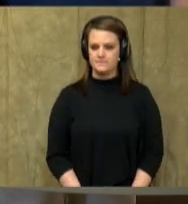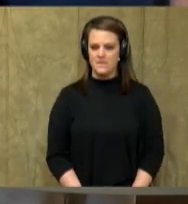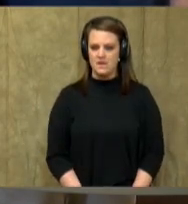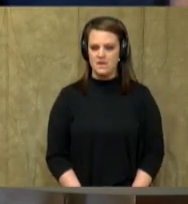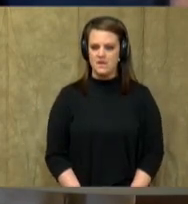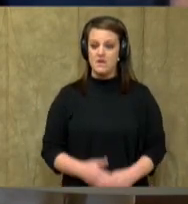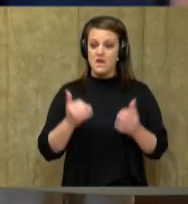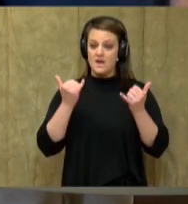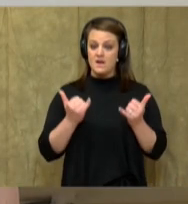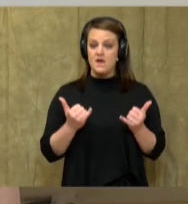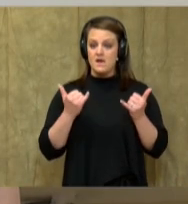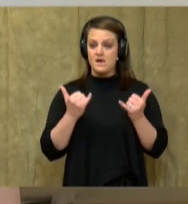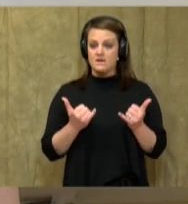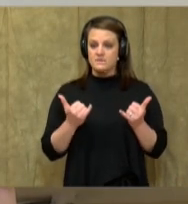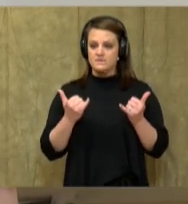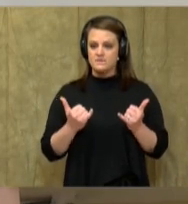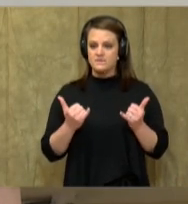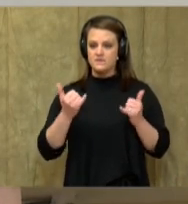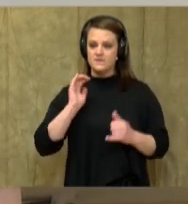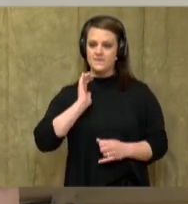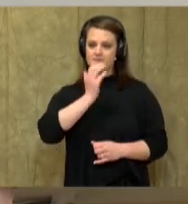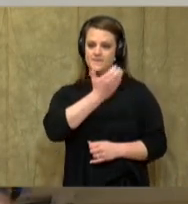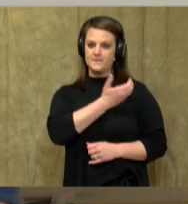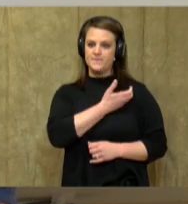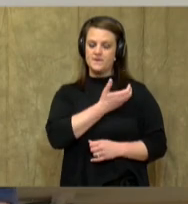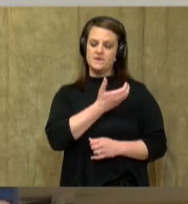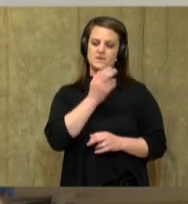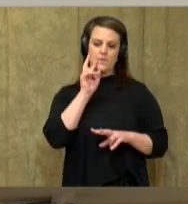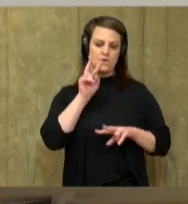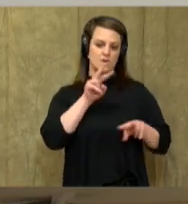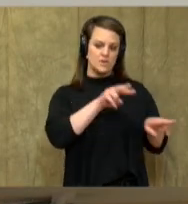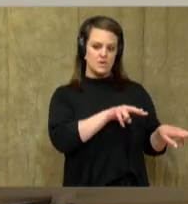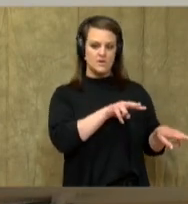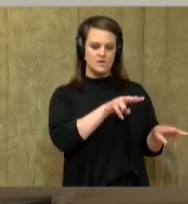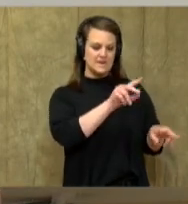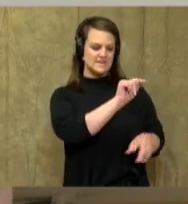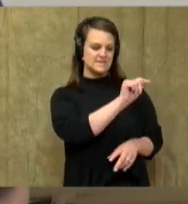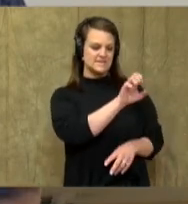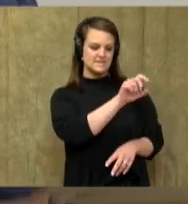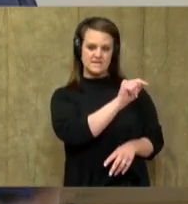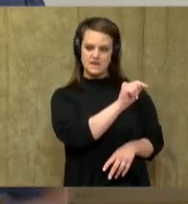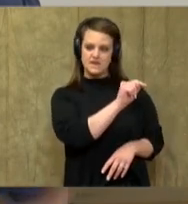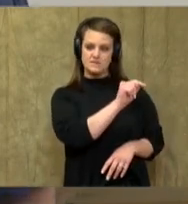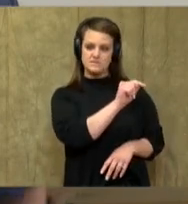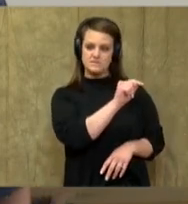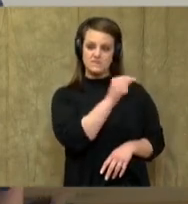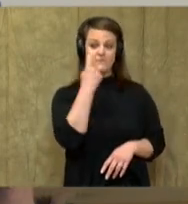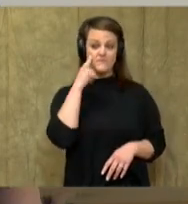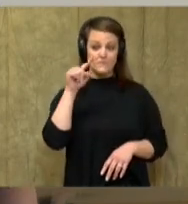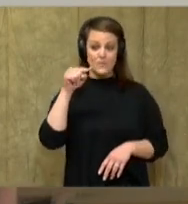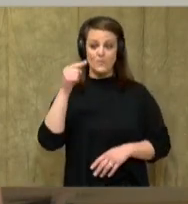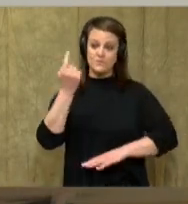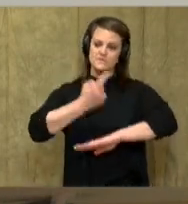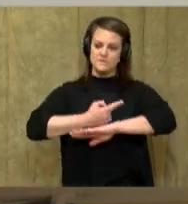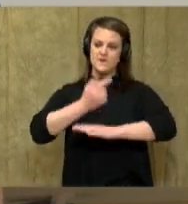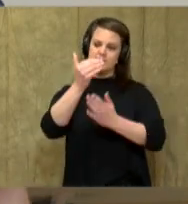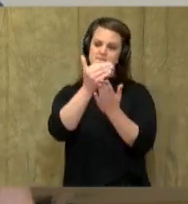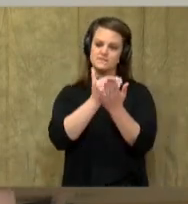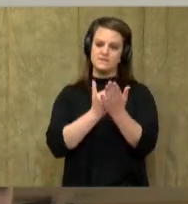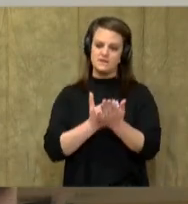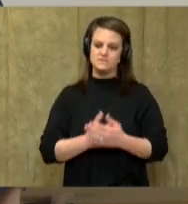So now we're going to go into the actual text for this or today's lesson.